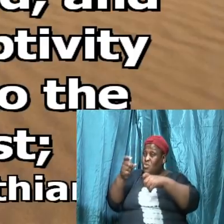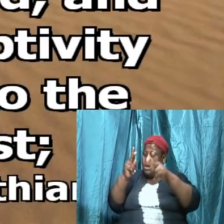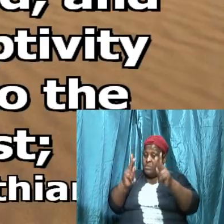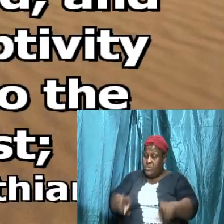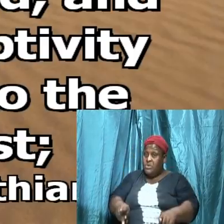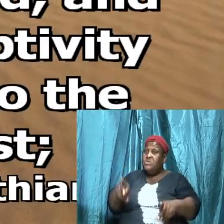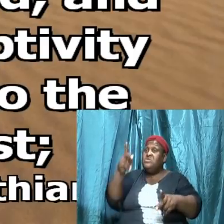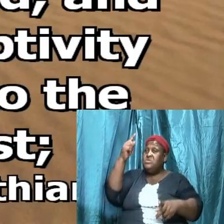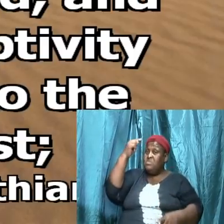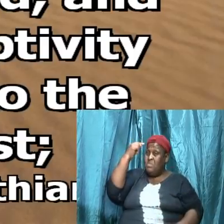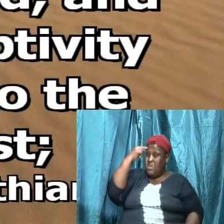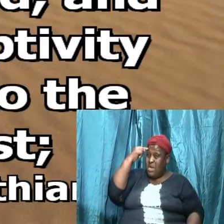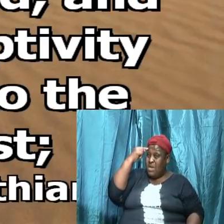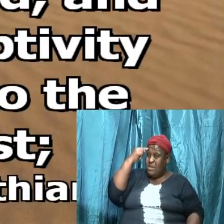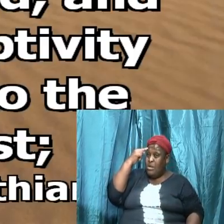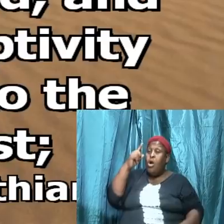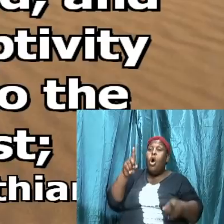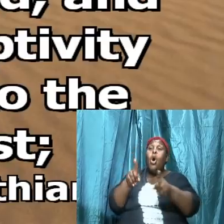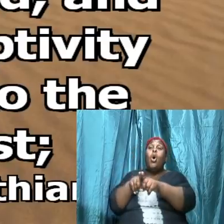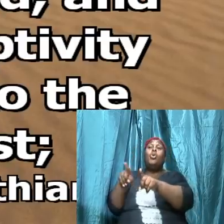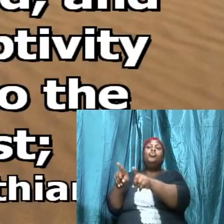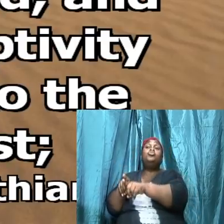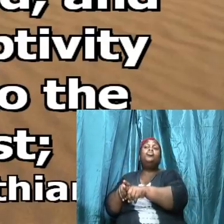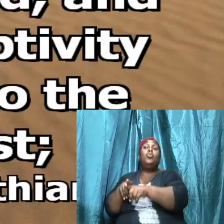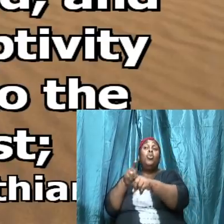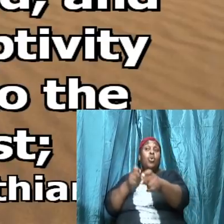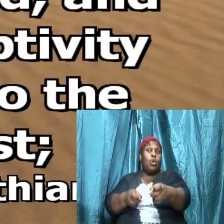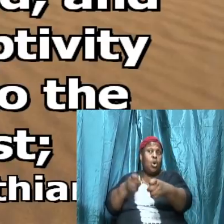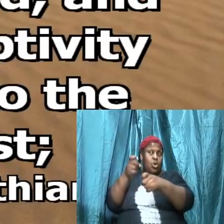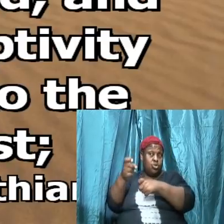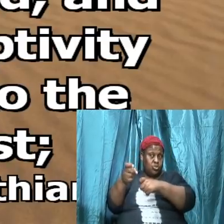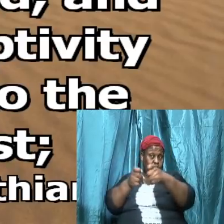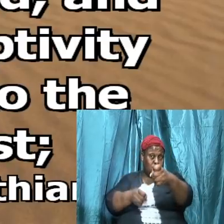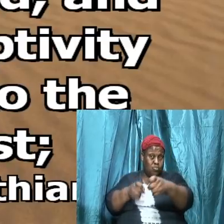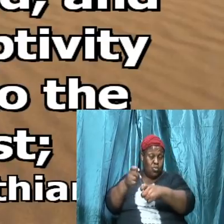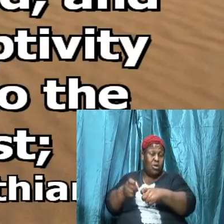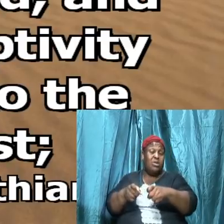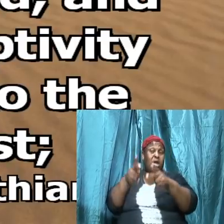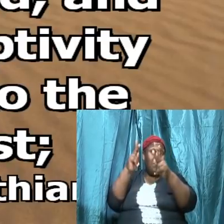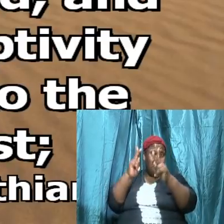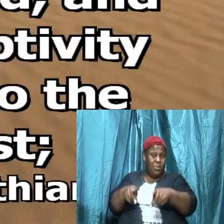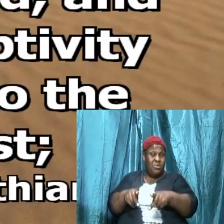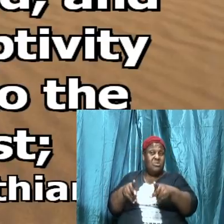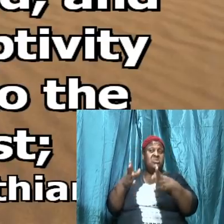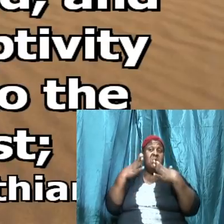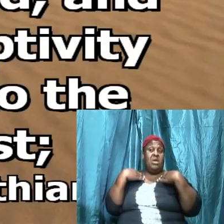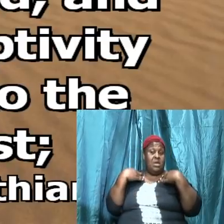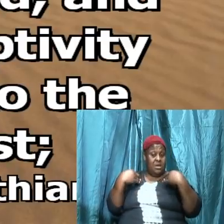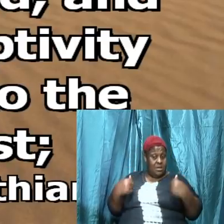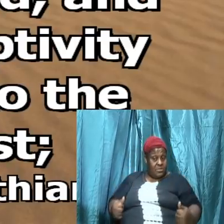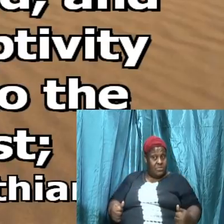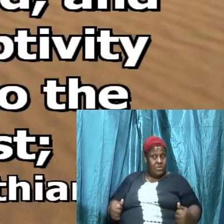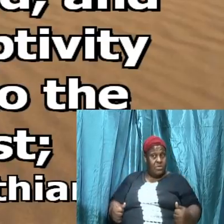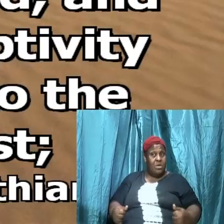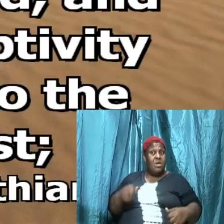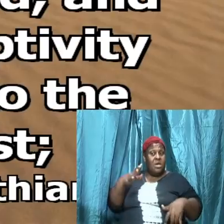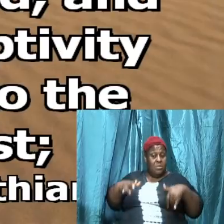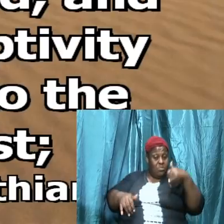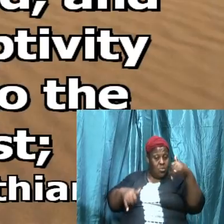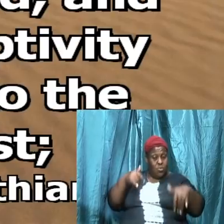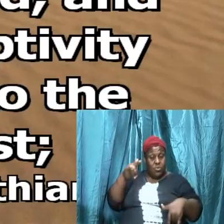also controls that person's health as I said before is emotion